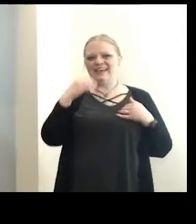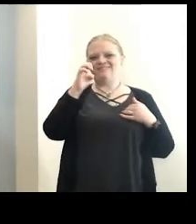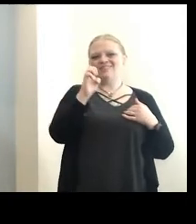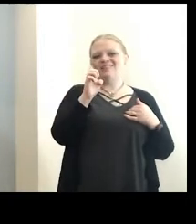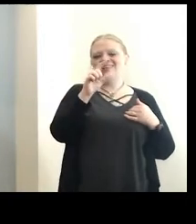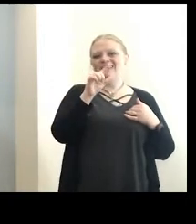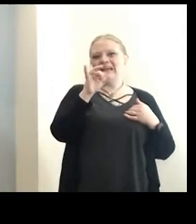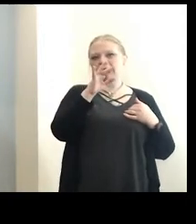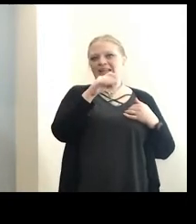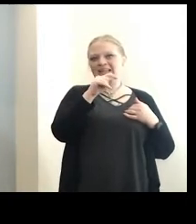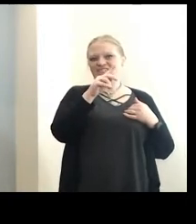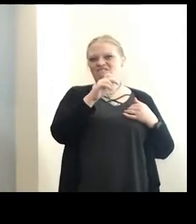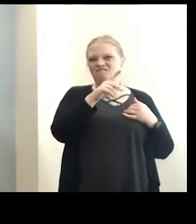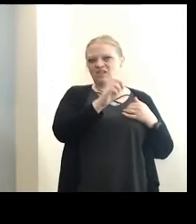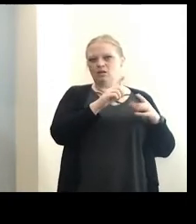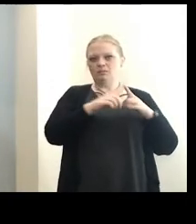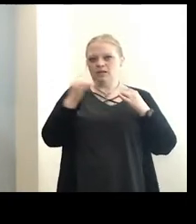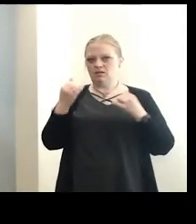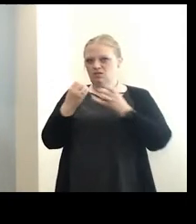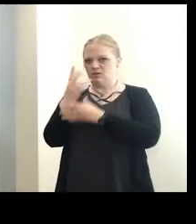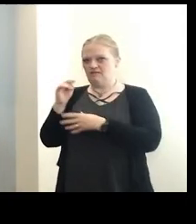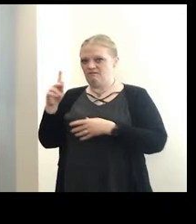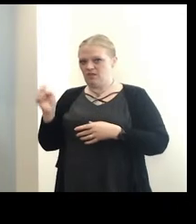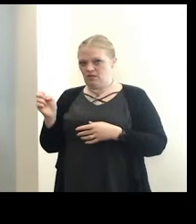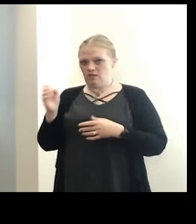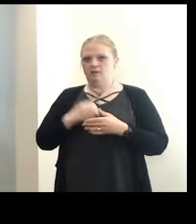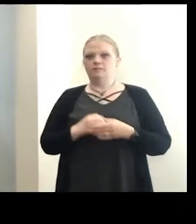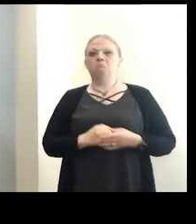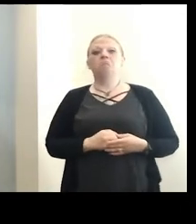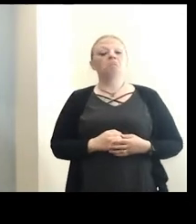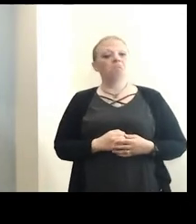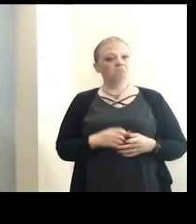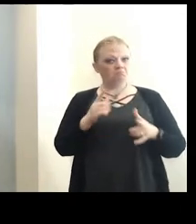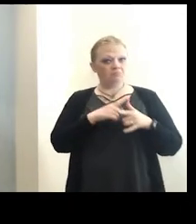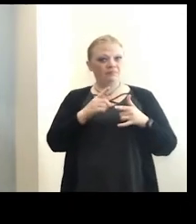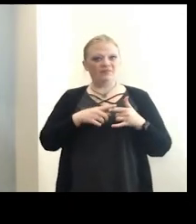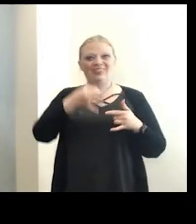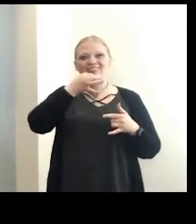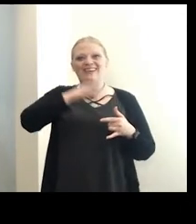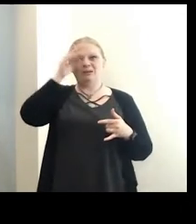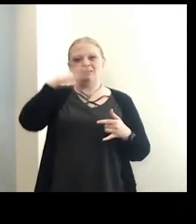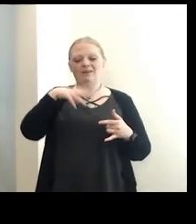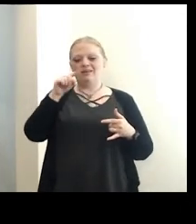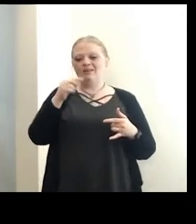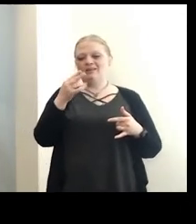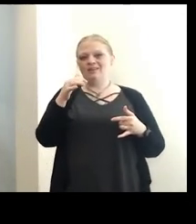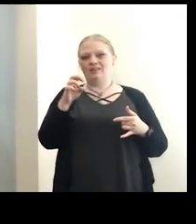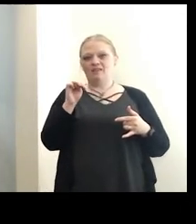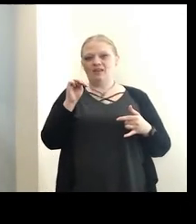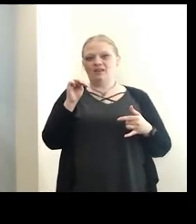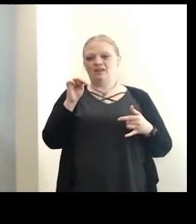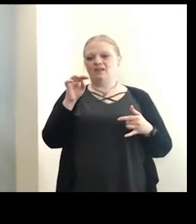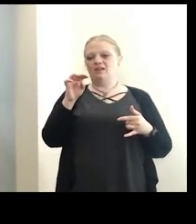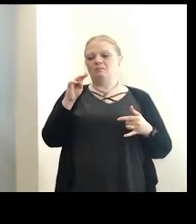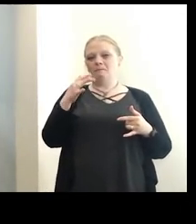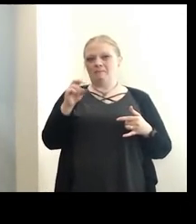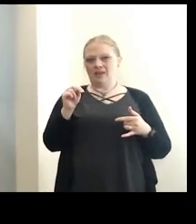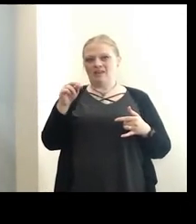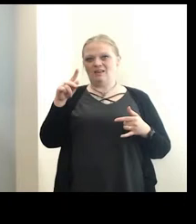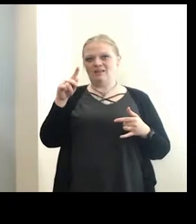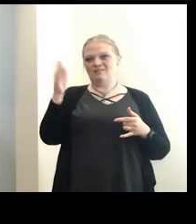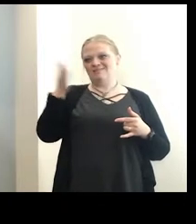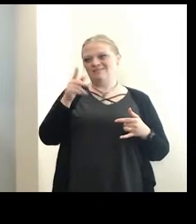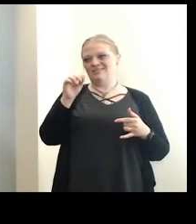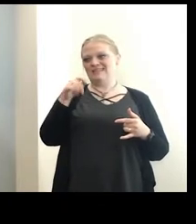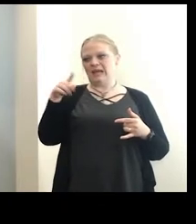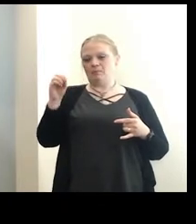in Springville. We'll be in Springville in Southern Erie County. And we'll be at the Thin Man Tappo location on Chandler Street in Buffalo on the 15th.